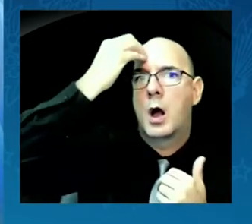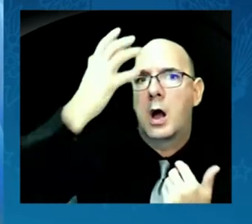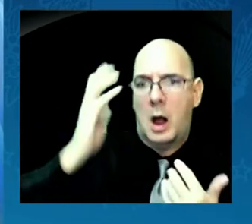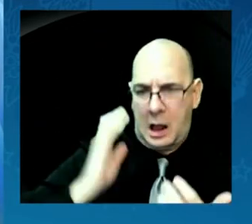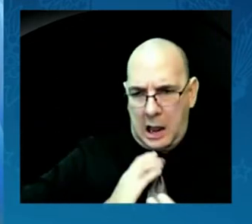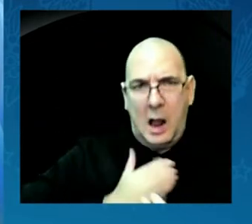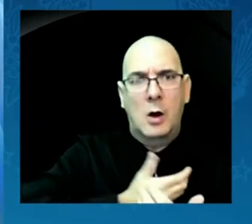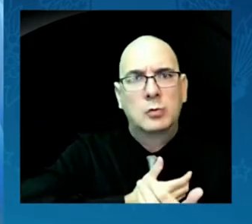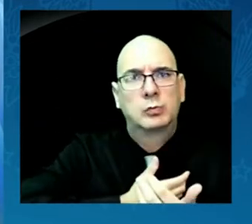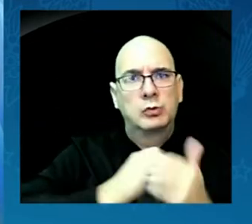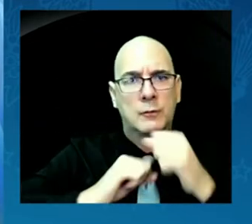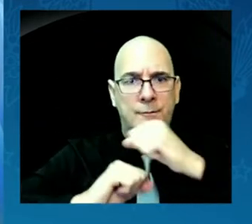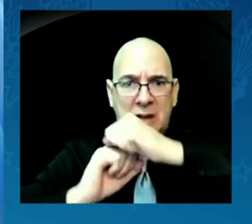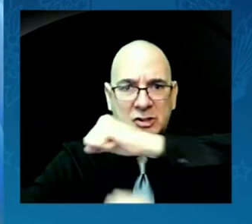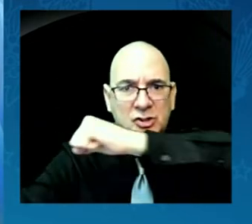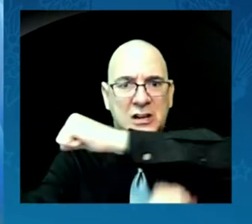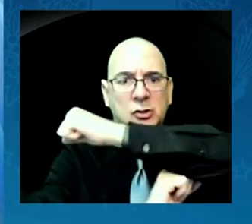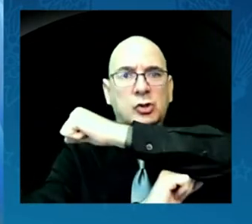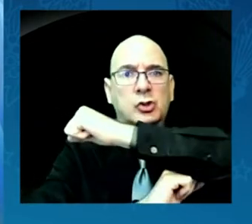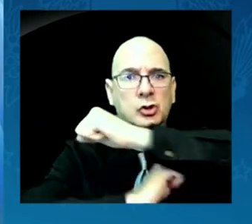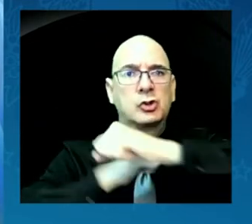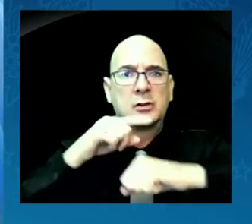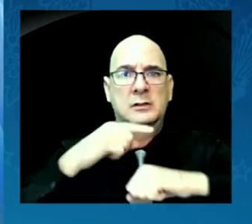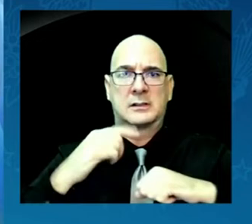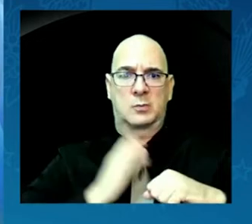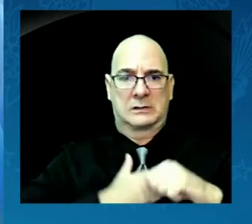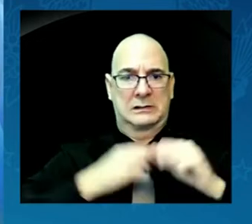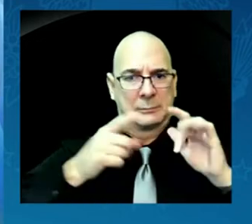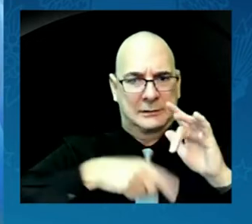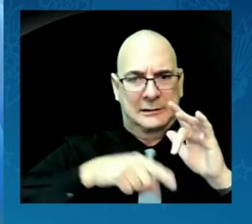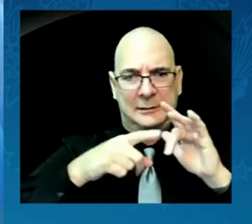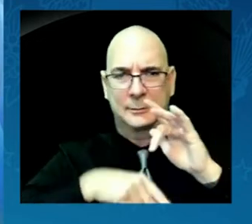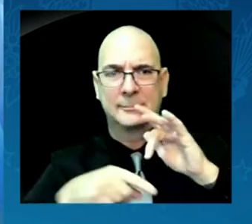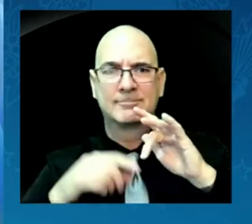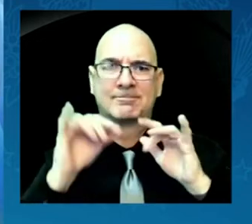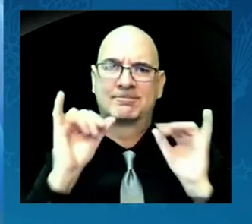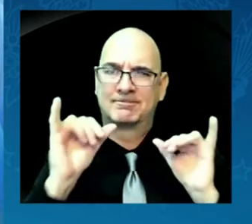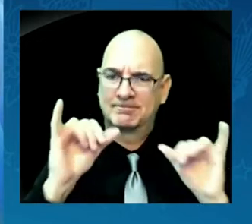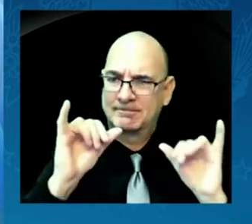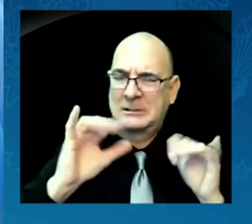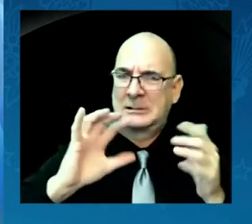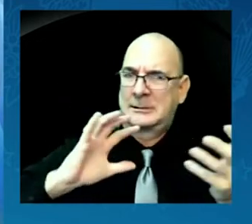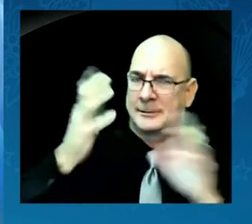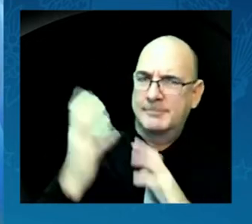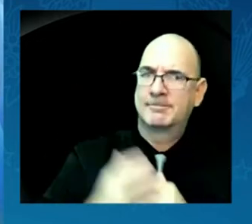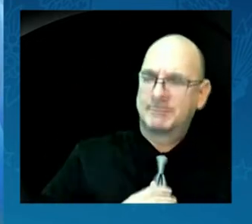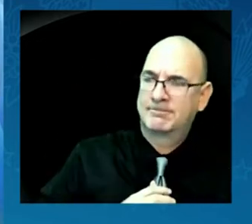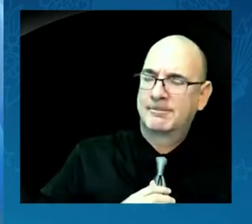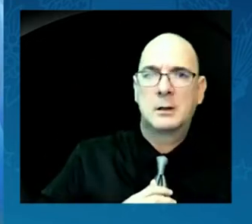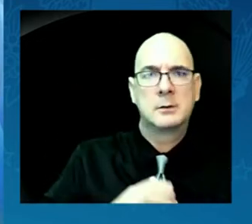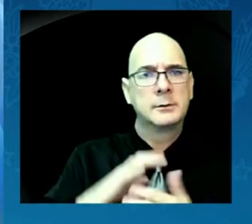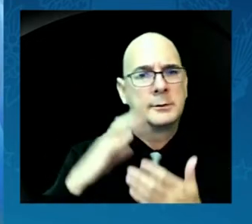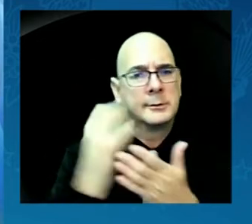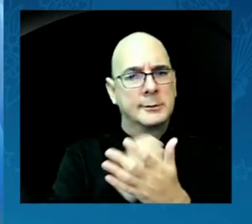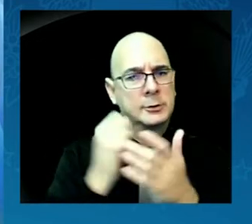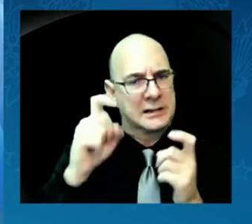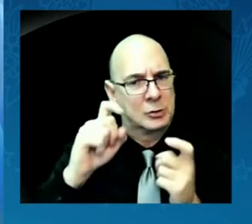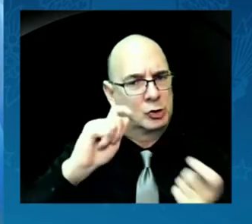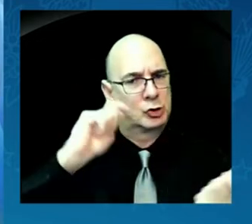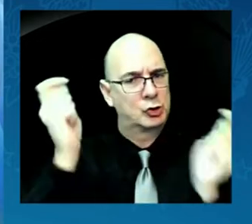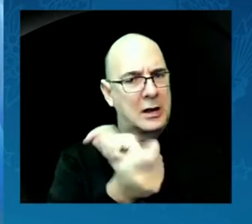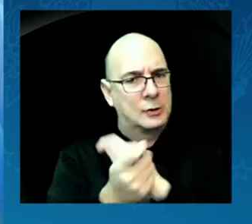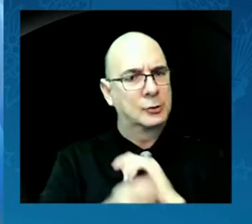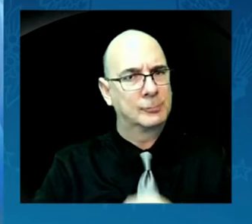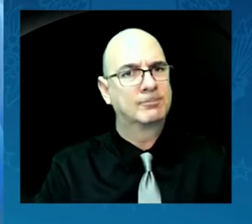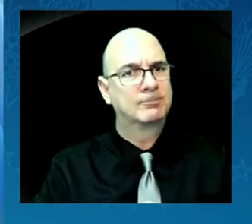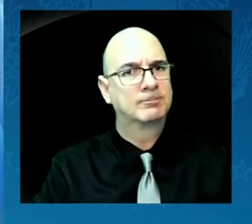an opportunity now to transform our nation and build a better future. As you know, yesterday,